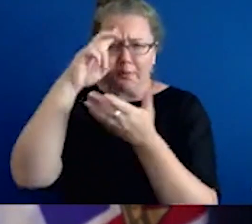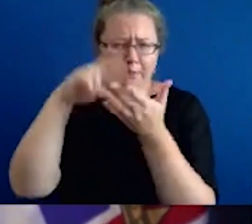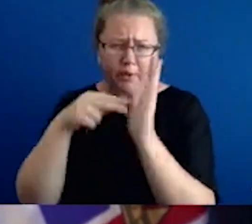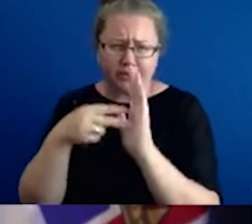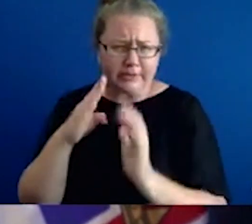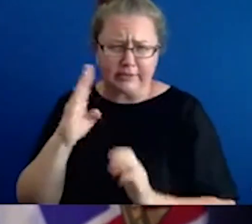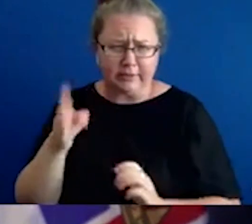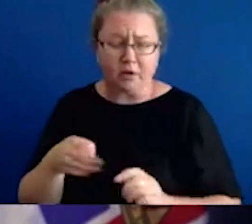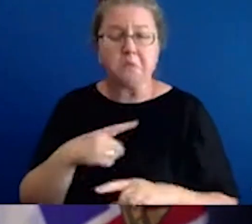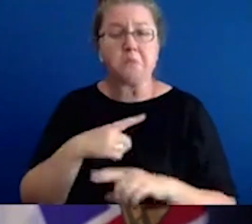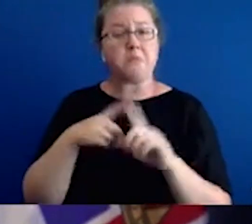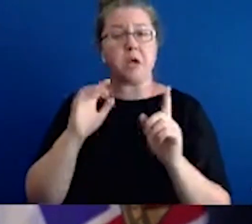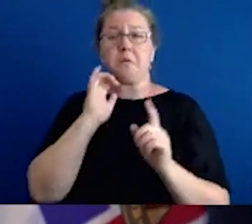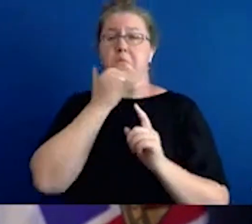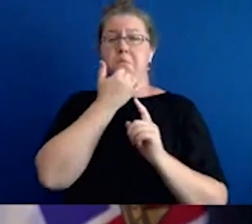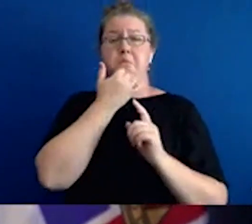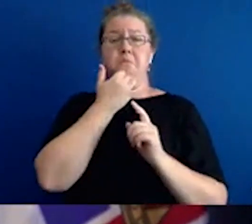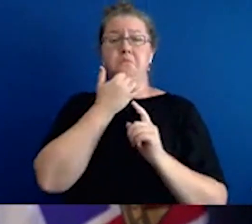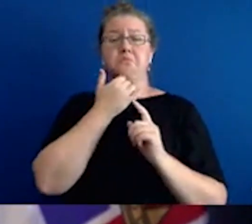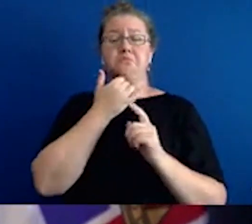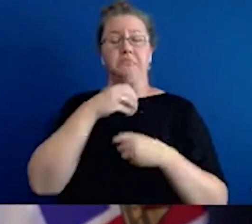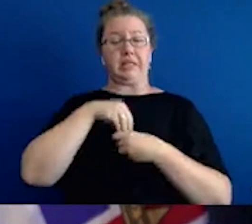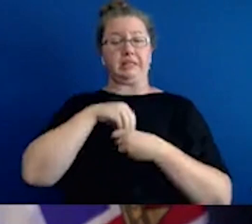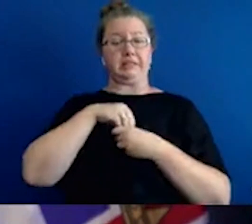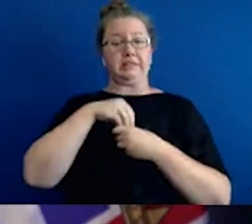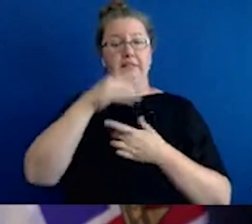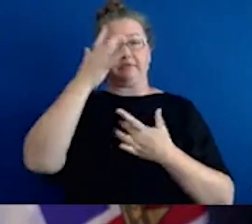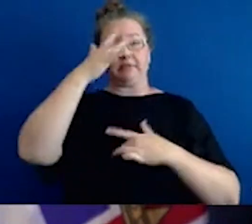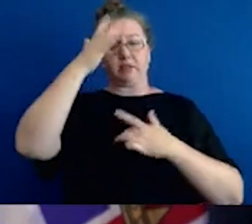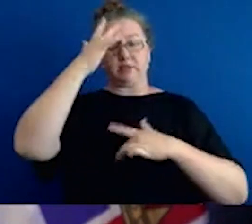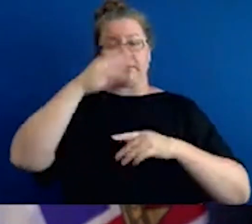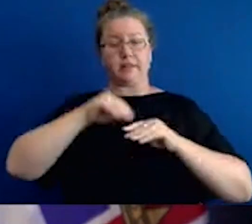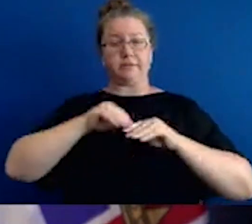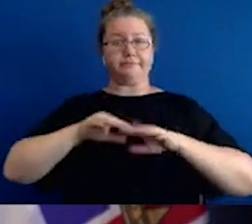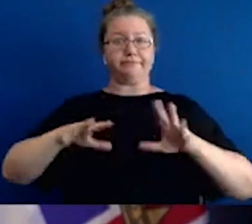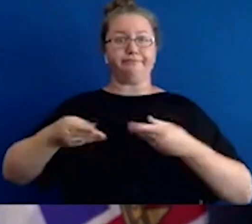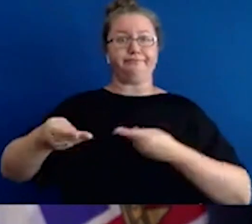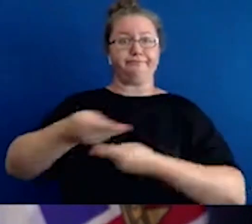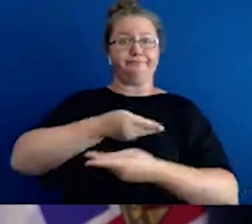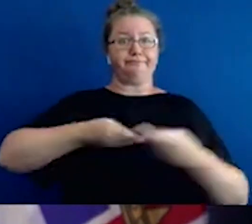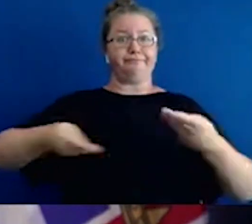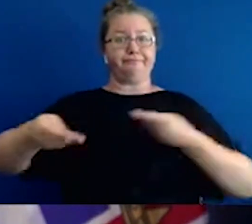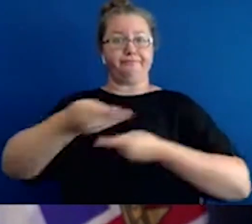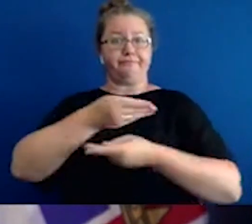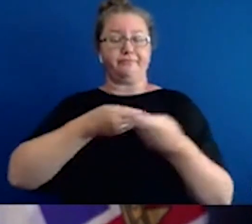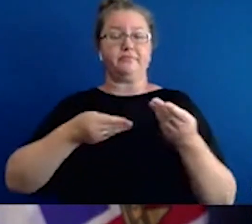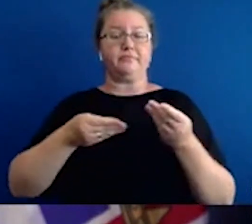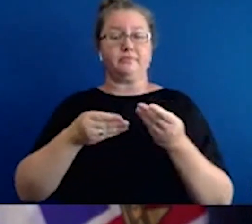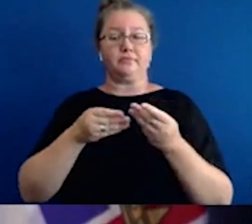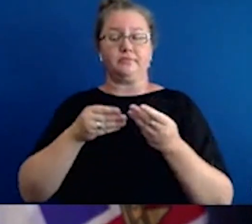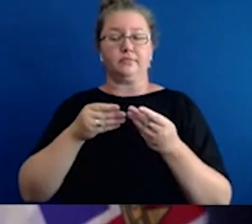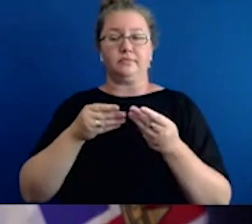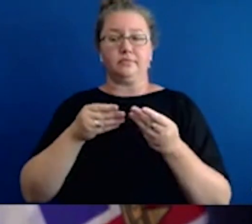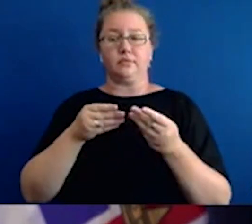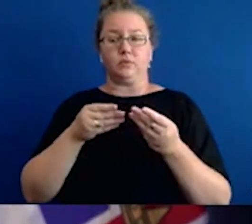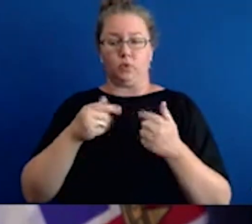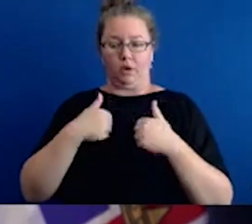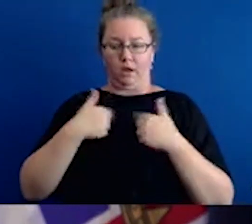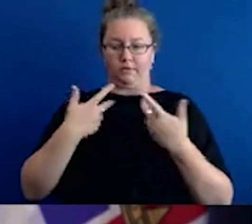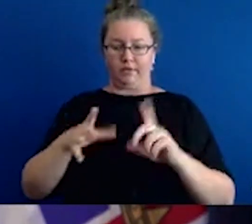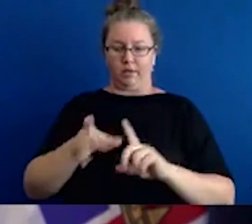and inadvertently, mean, people don't do this on purpose. But where they can transmit the virus between each other, and then